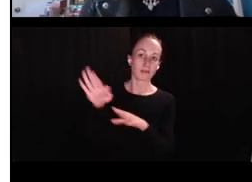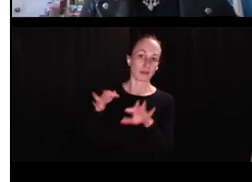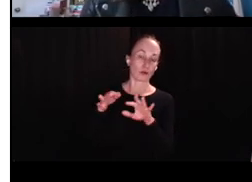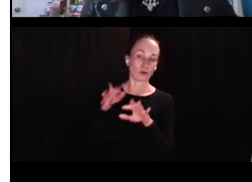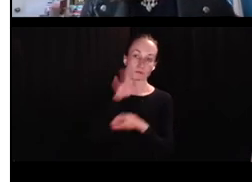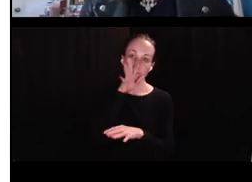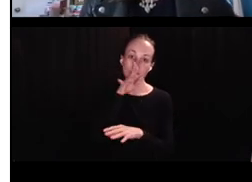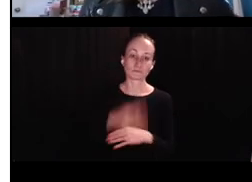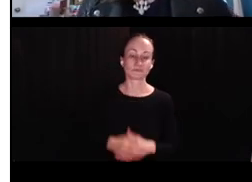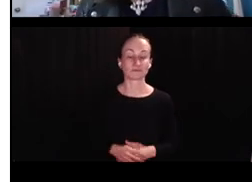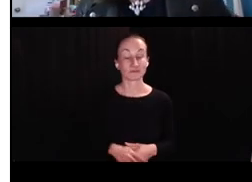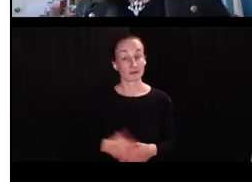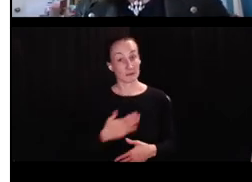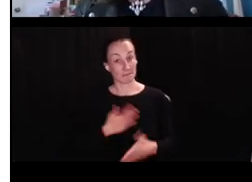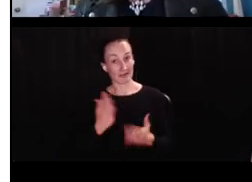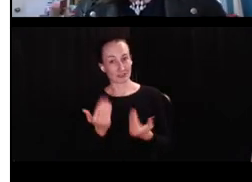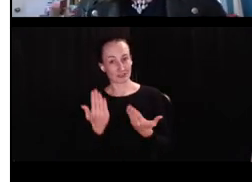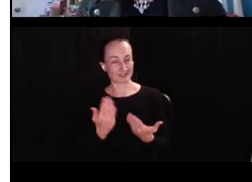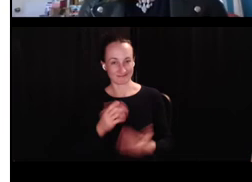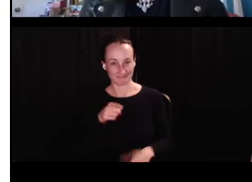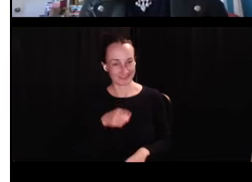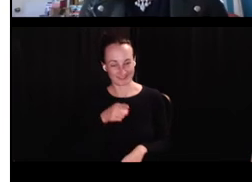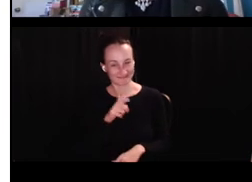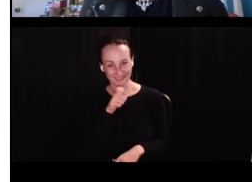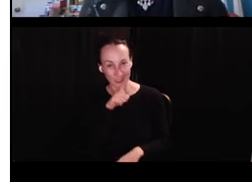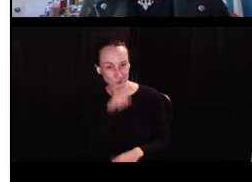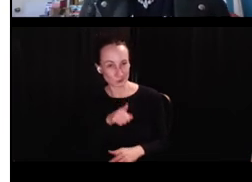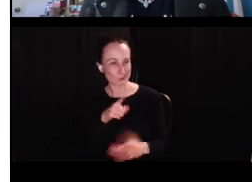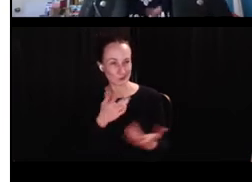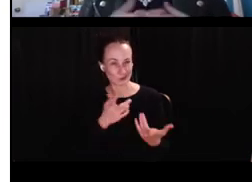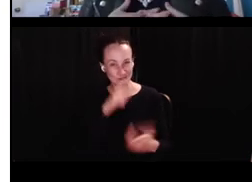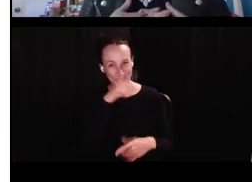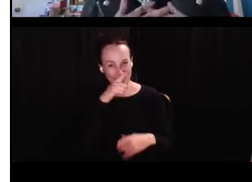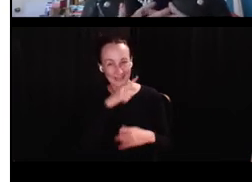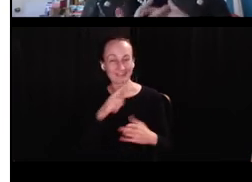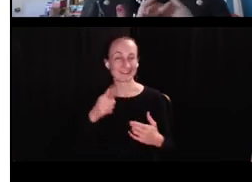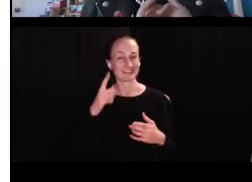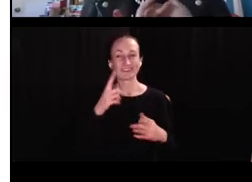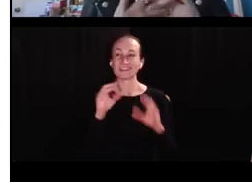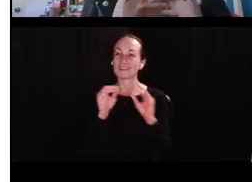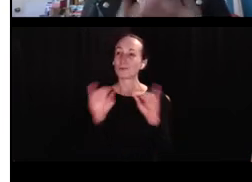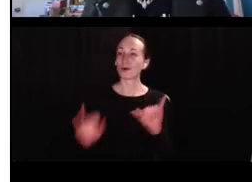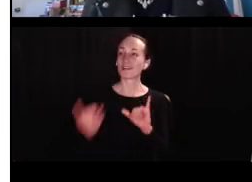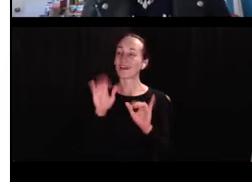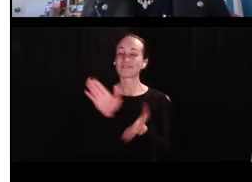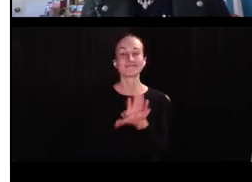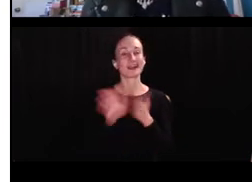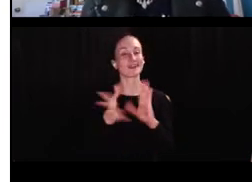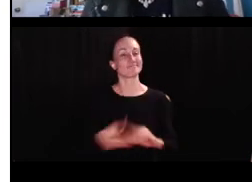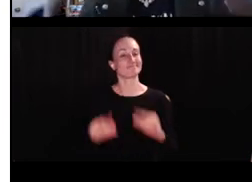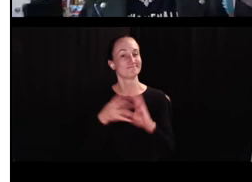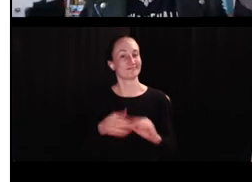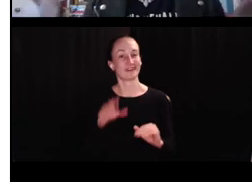them having adult-like, uh, productions in their dialect. But my suggestion here is that this is a fairy tale.